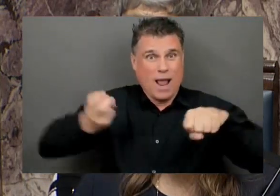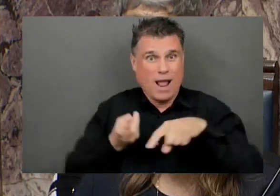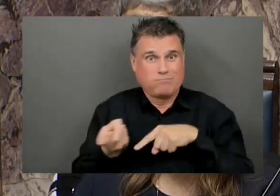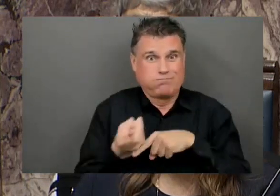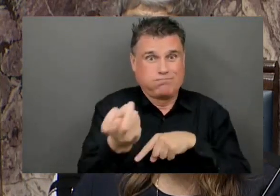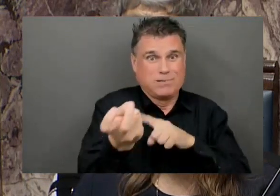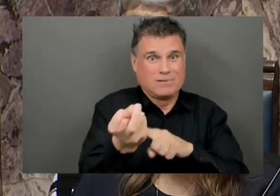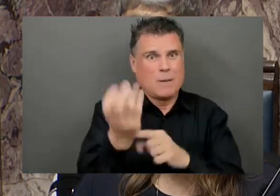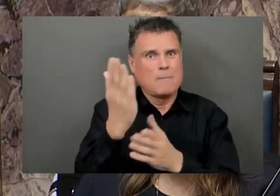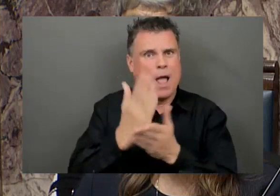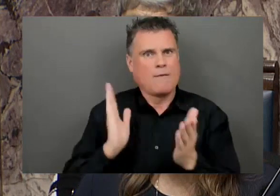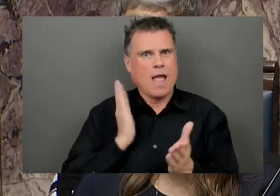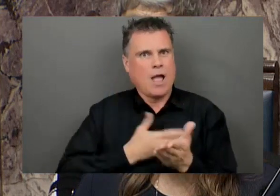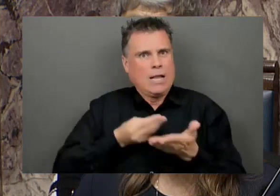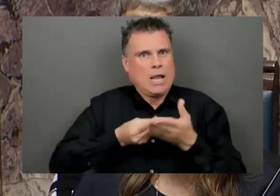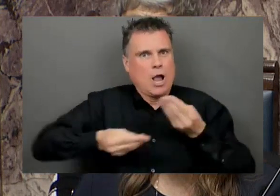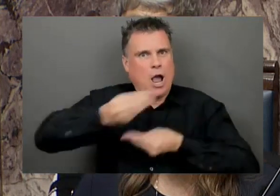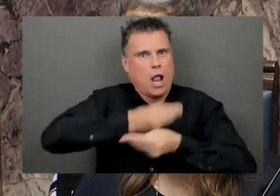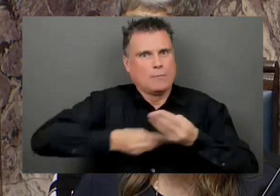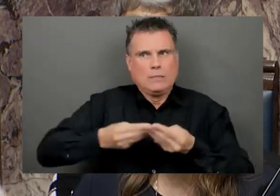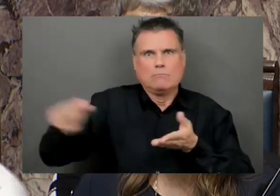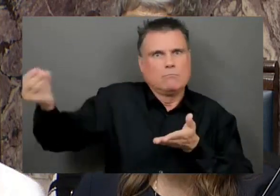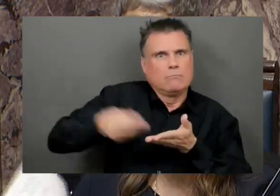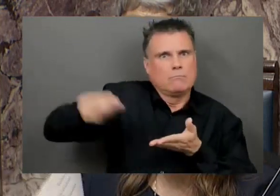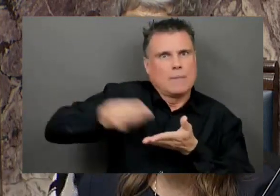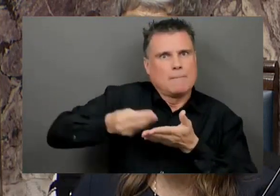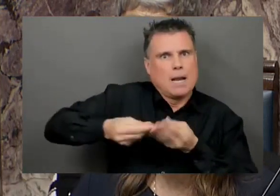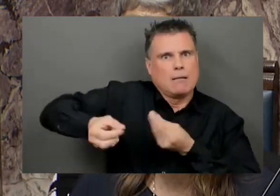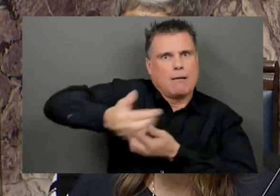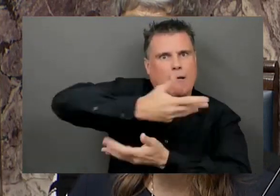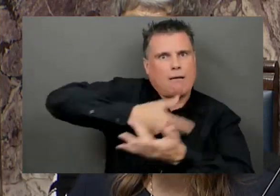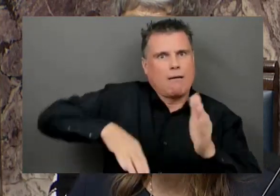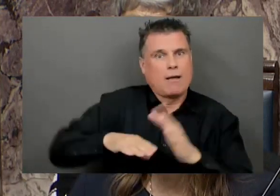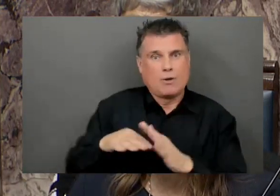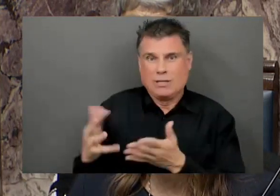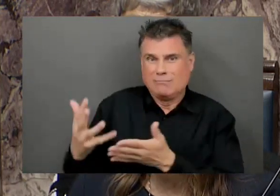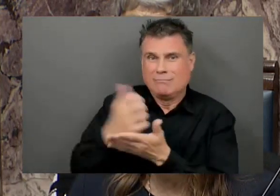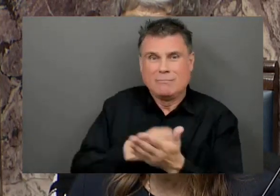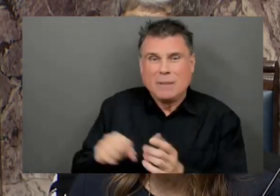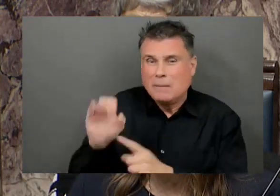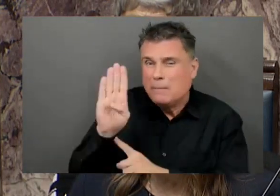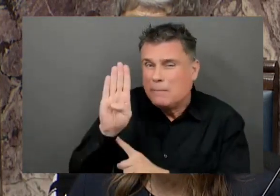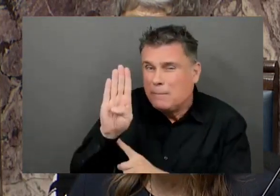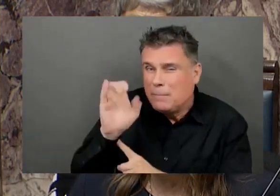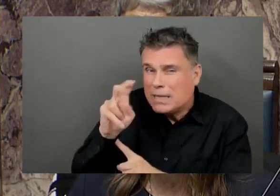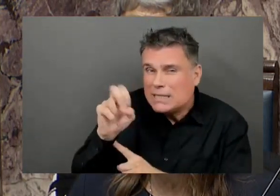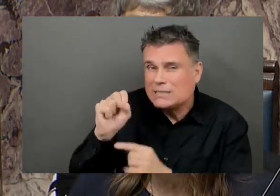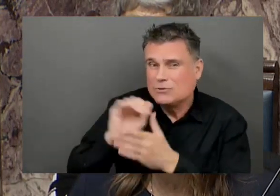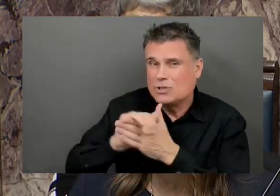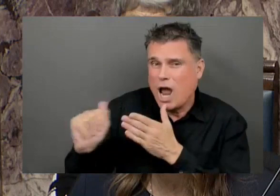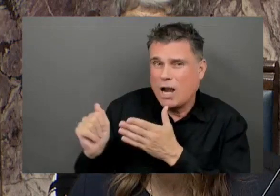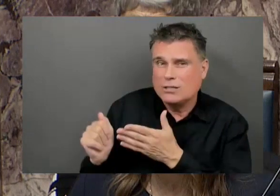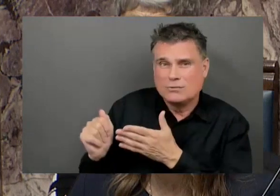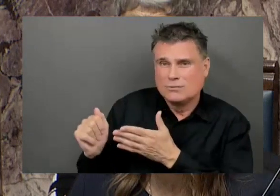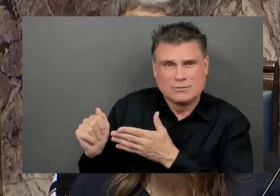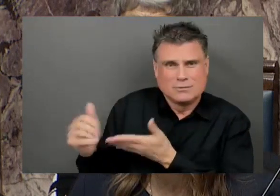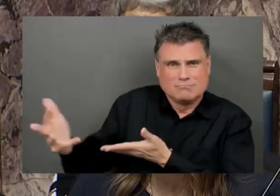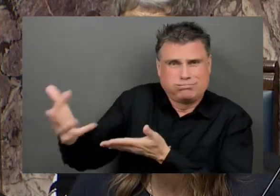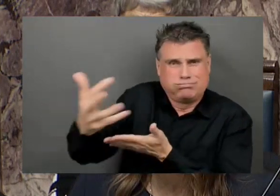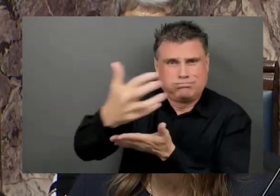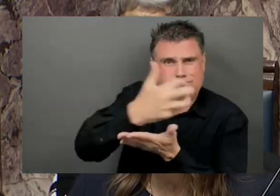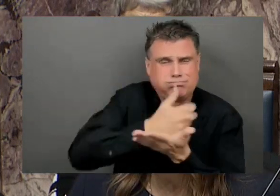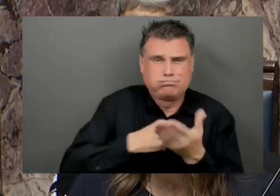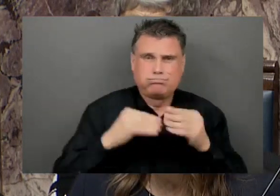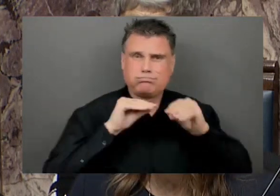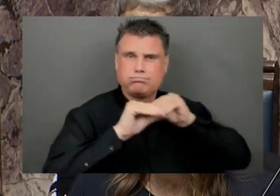generating millions of dollars in revenue. I want to thank the BC Snowmobile Federation for choosing Vailemount as the location of